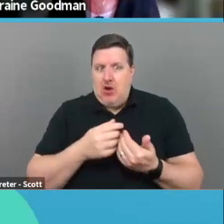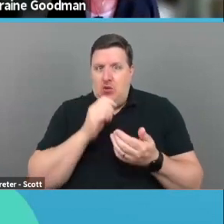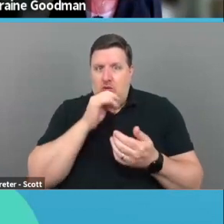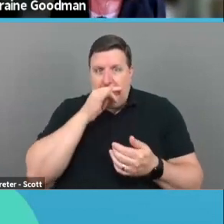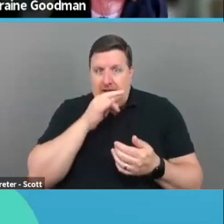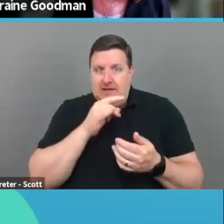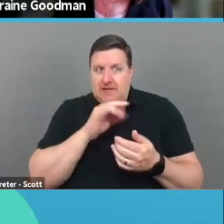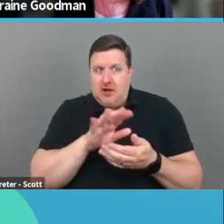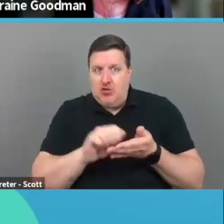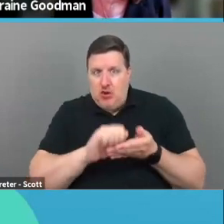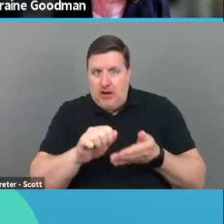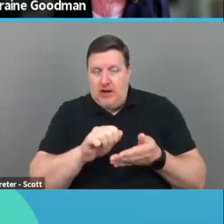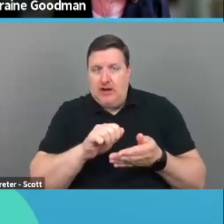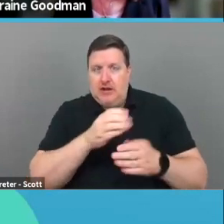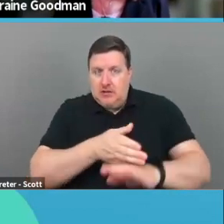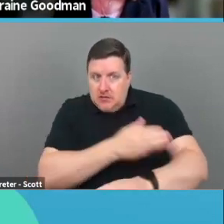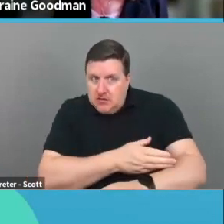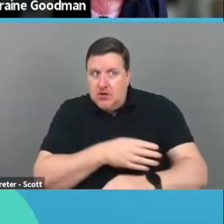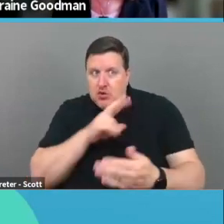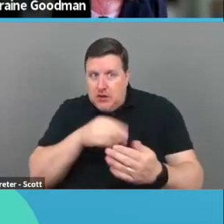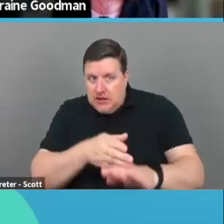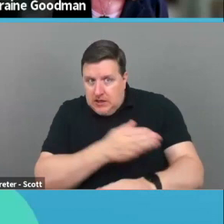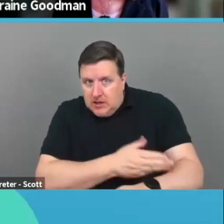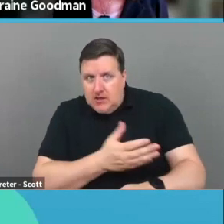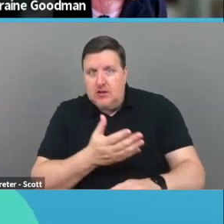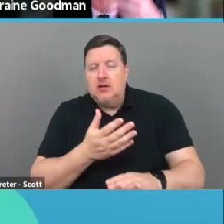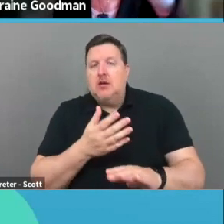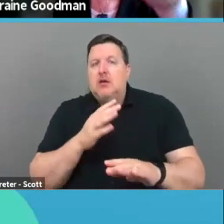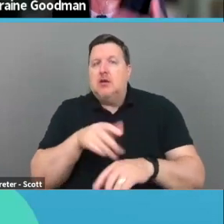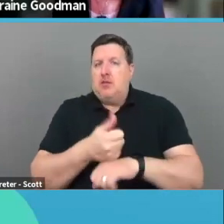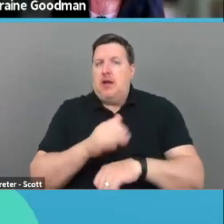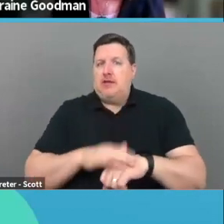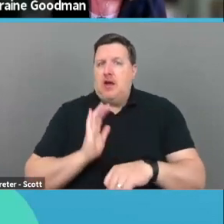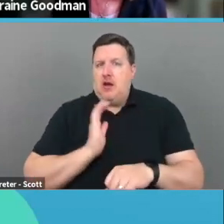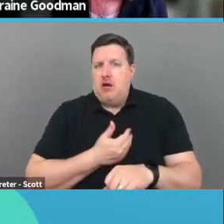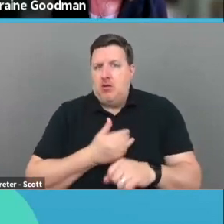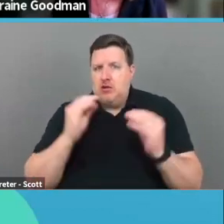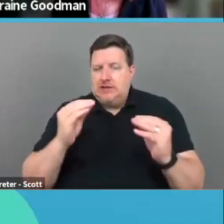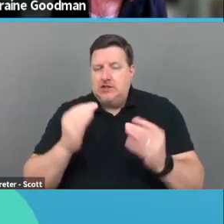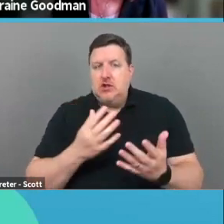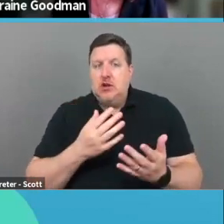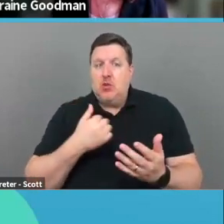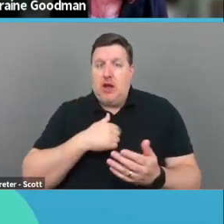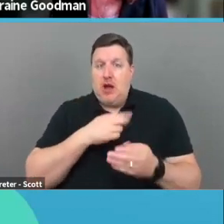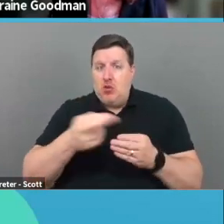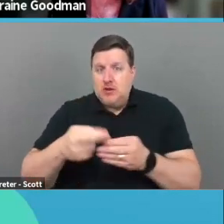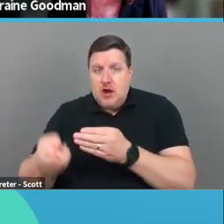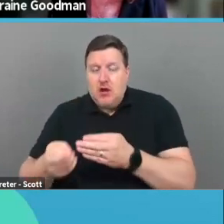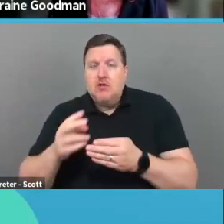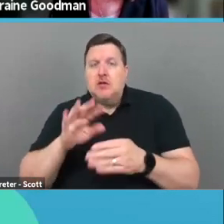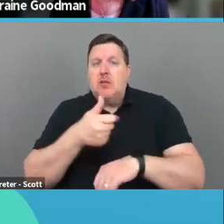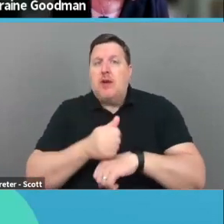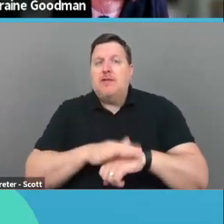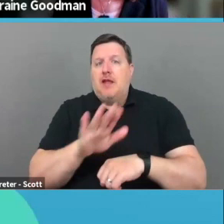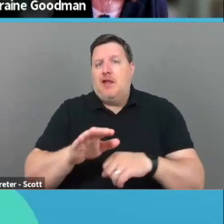was affected. Their reading skills were affected based on, and we got results back from the schools based on, like, their state testing.